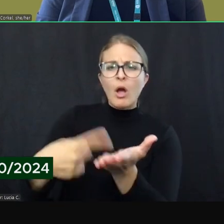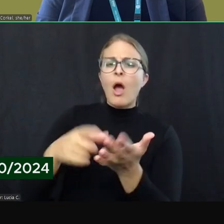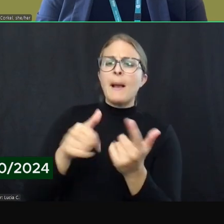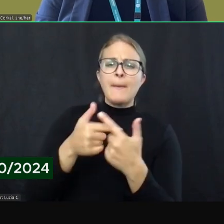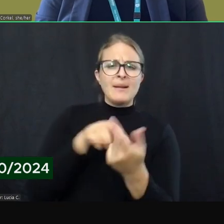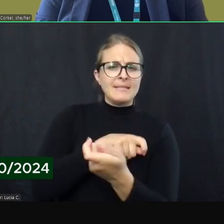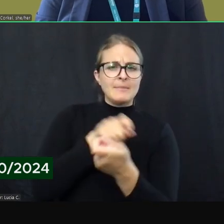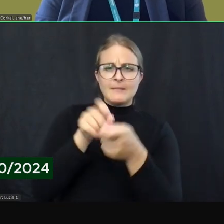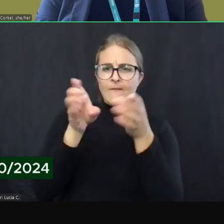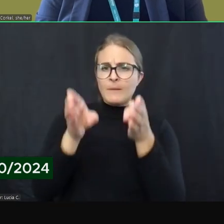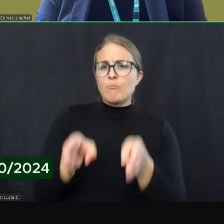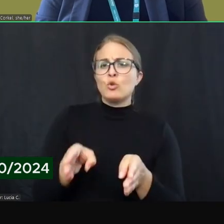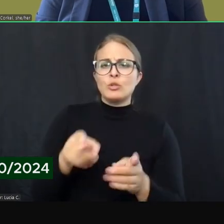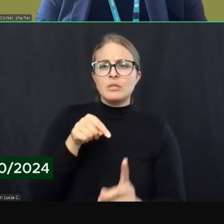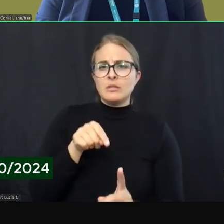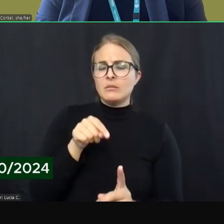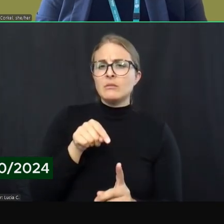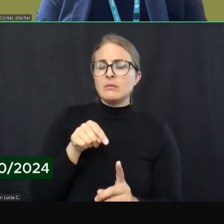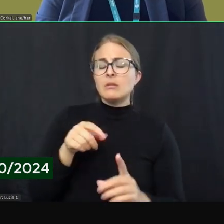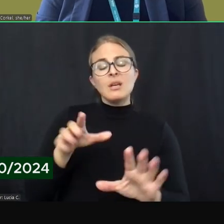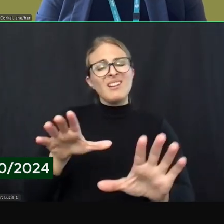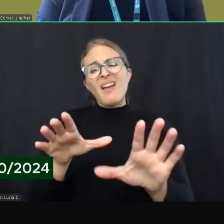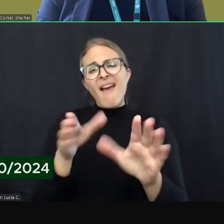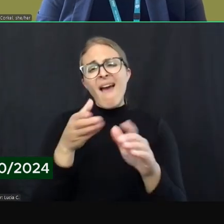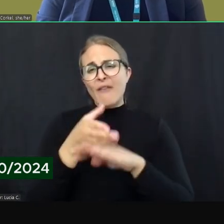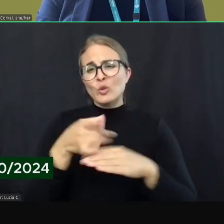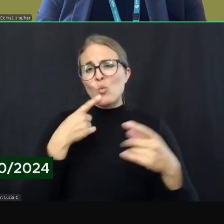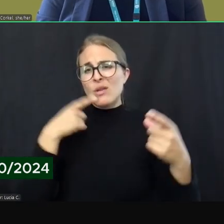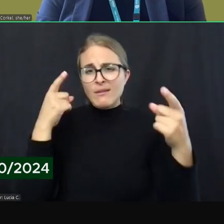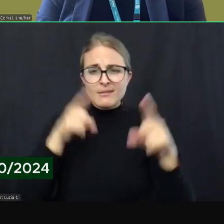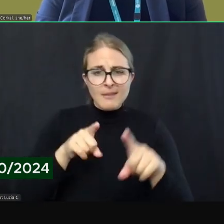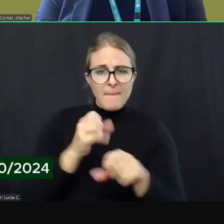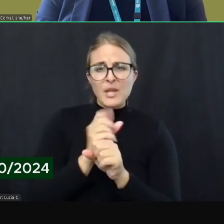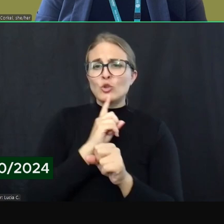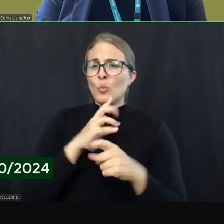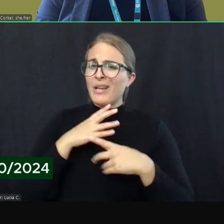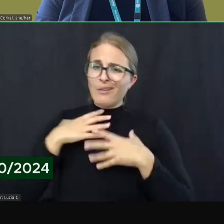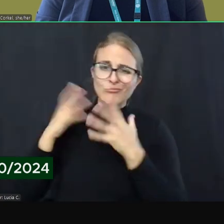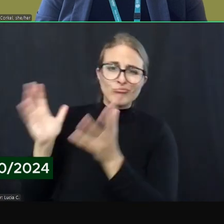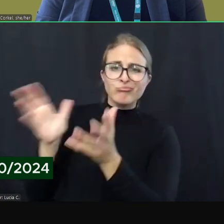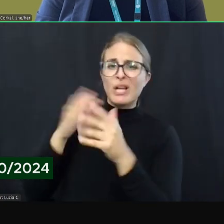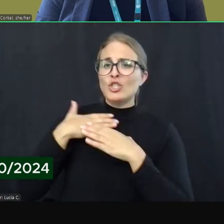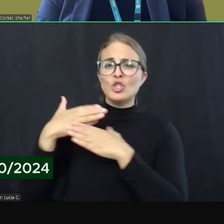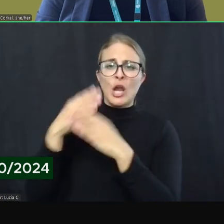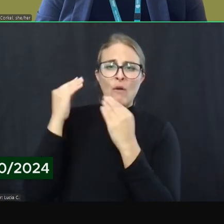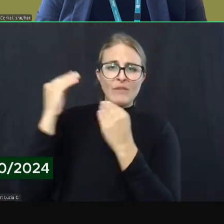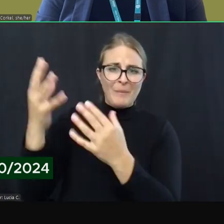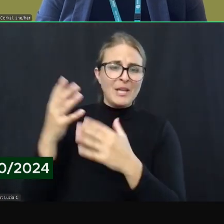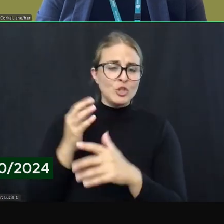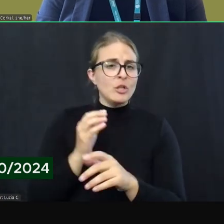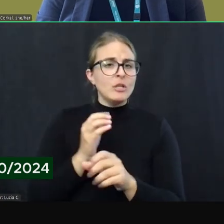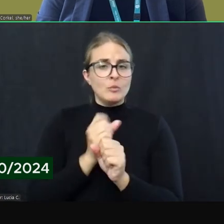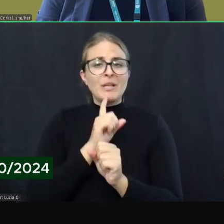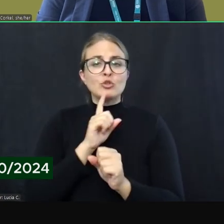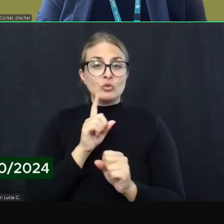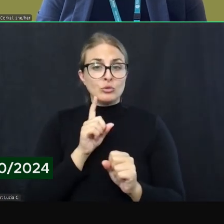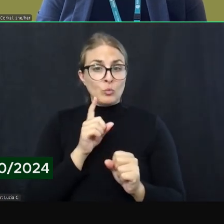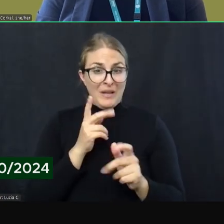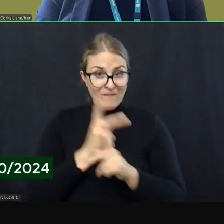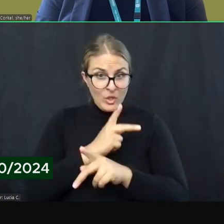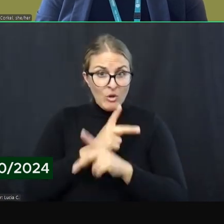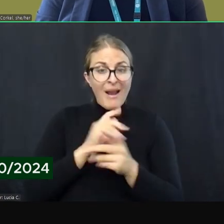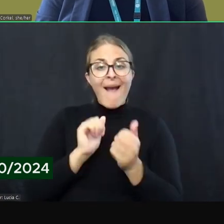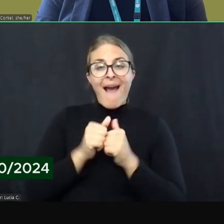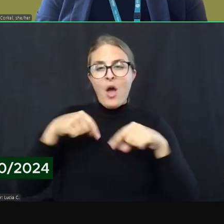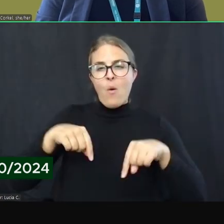person, assuming proper consents are in place so that we can share information and how mental health urgent care can best support them.